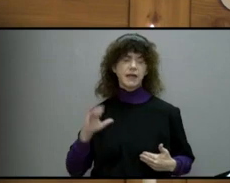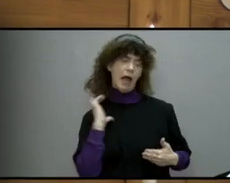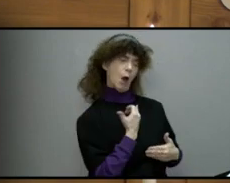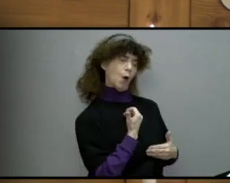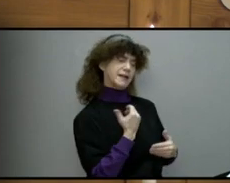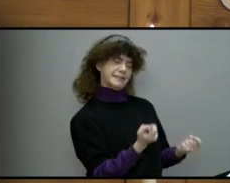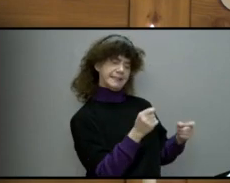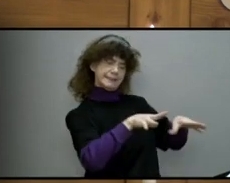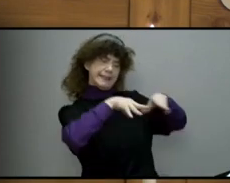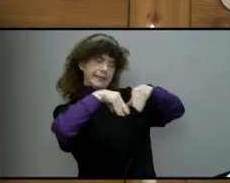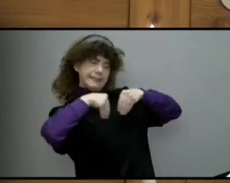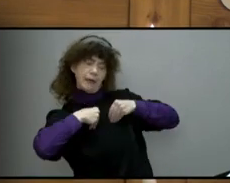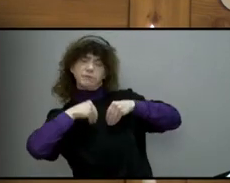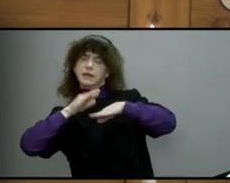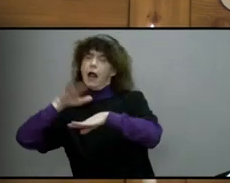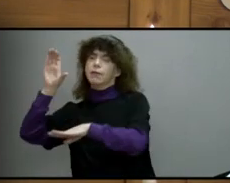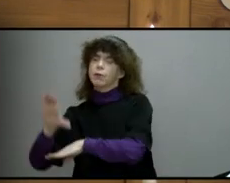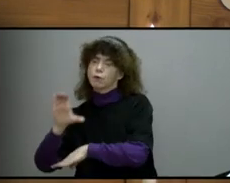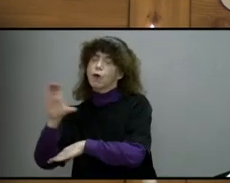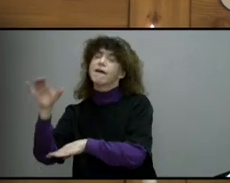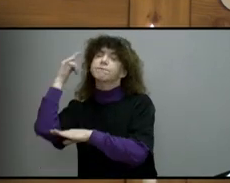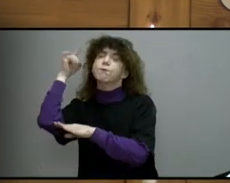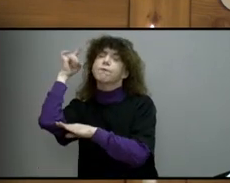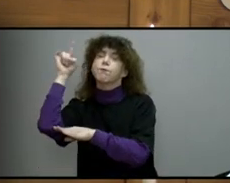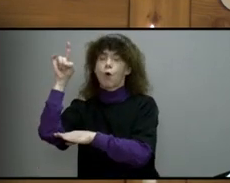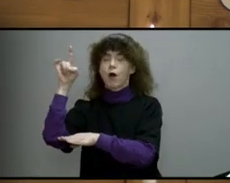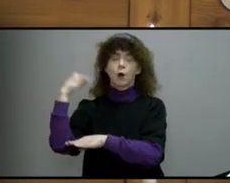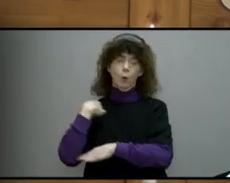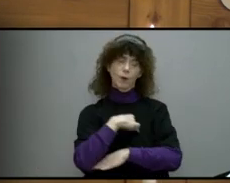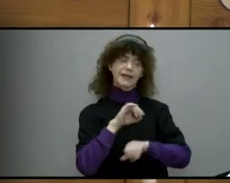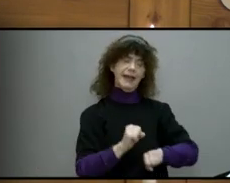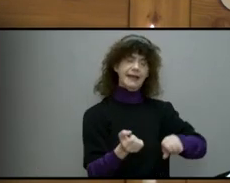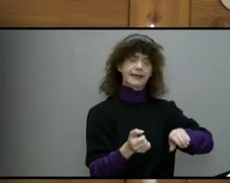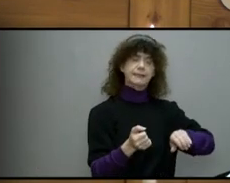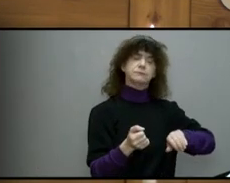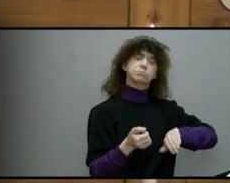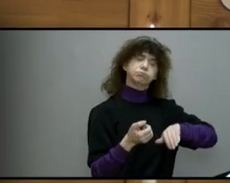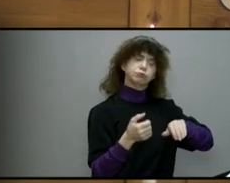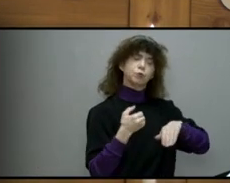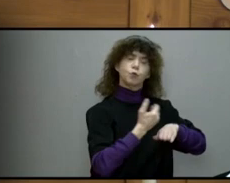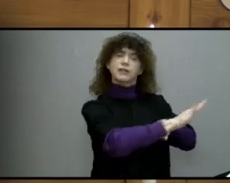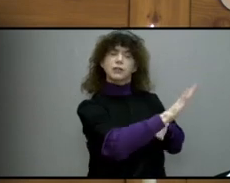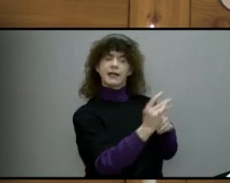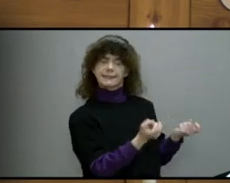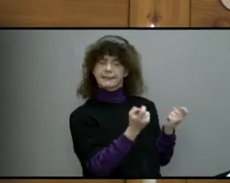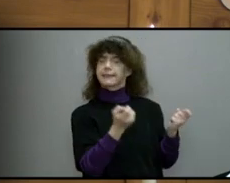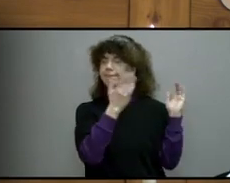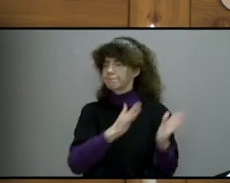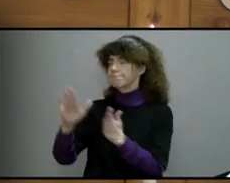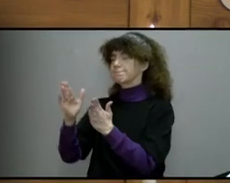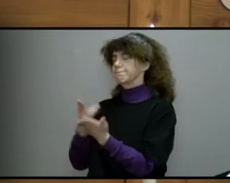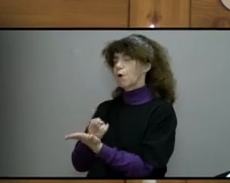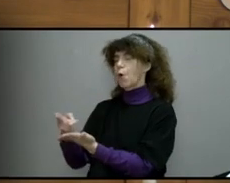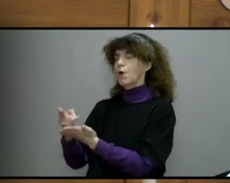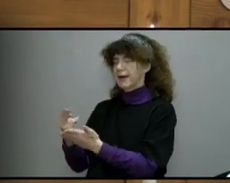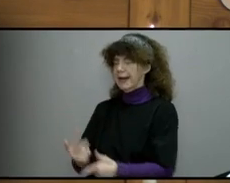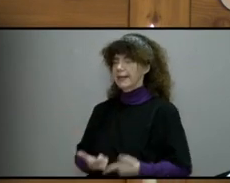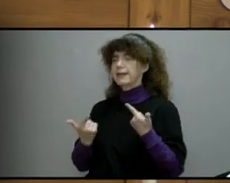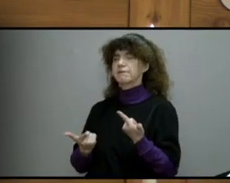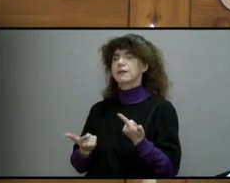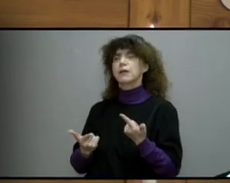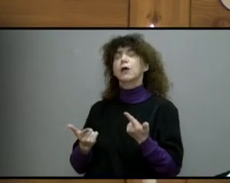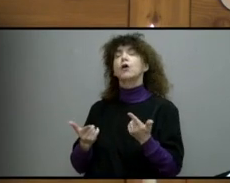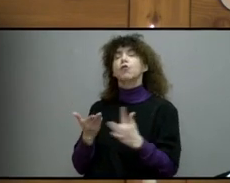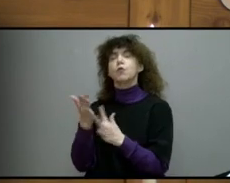that we might die to sin and live to righteousness. By his wounds you have been healed, for you were